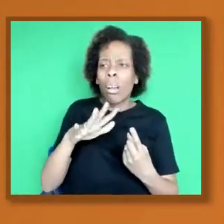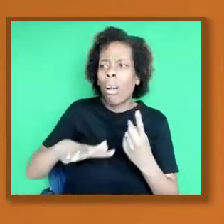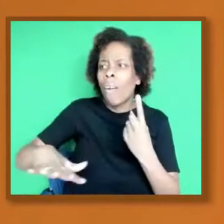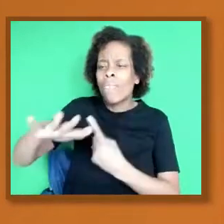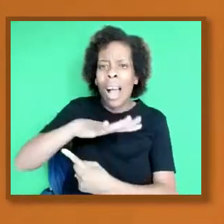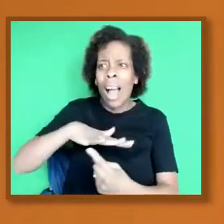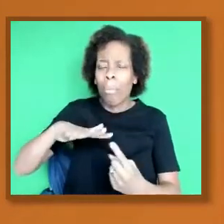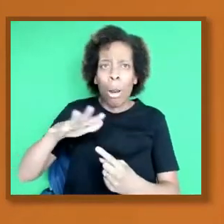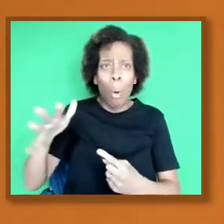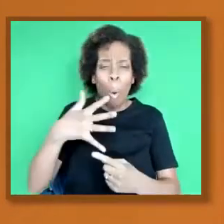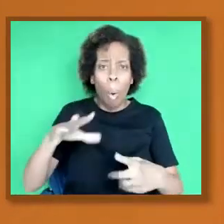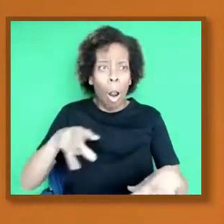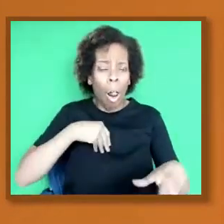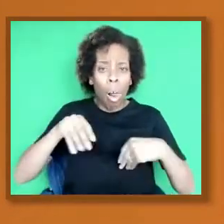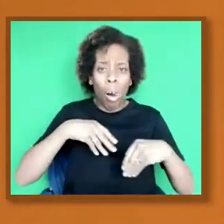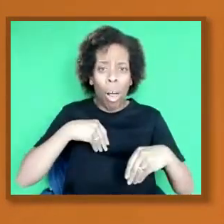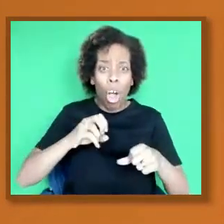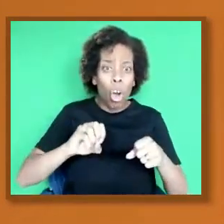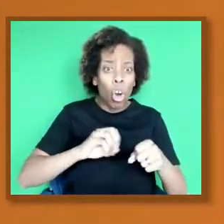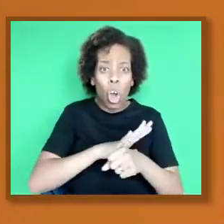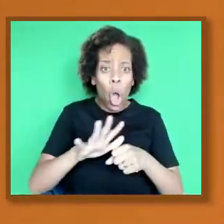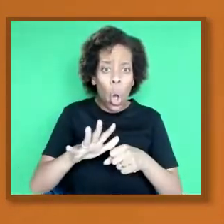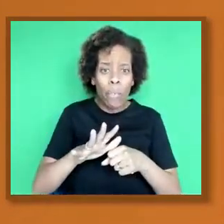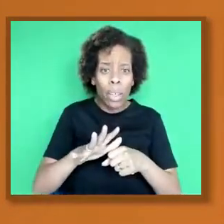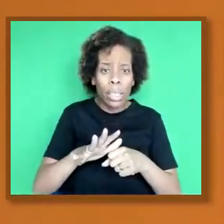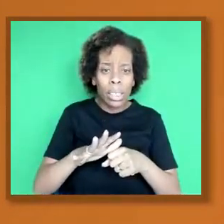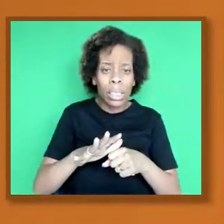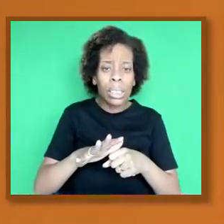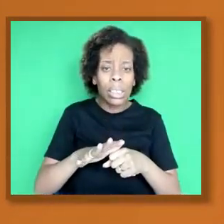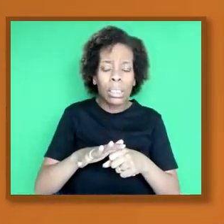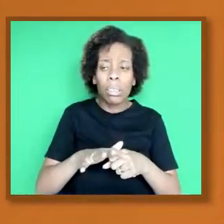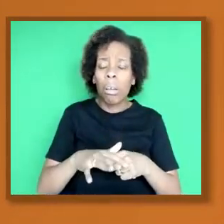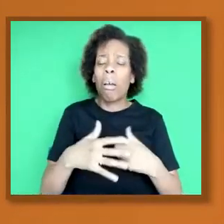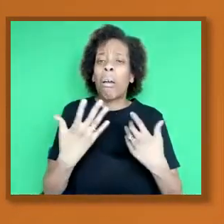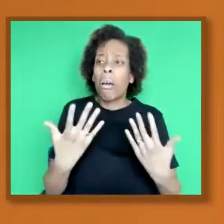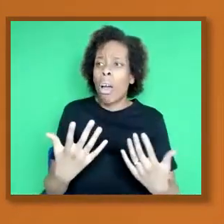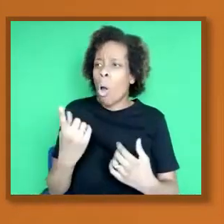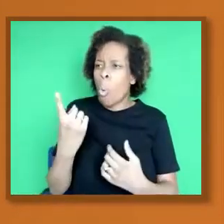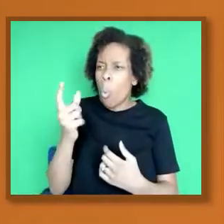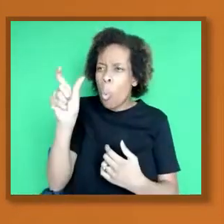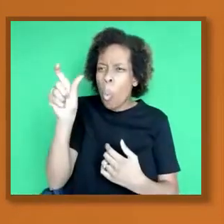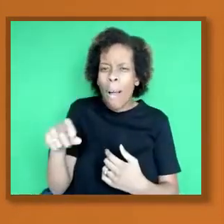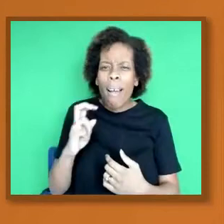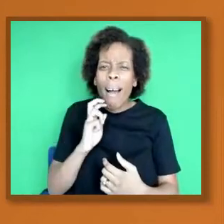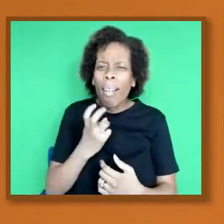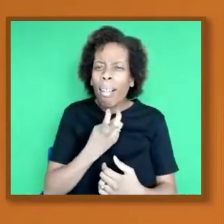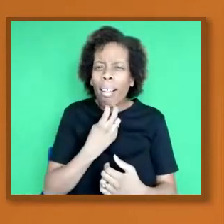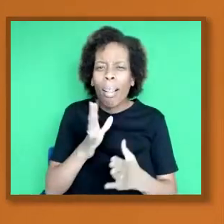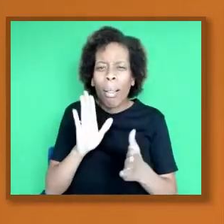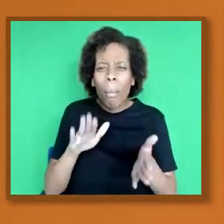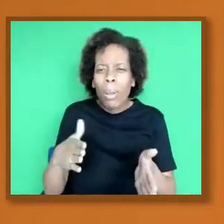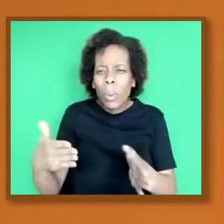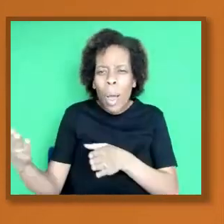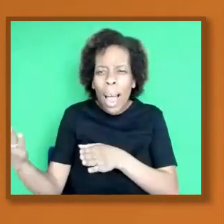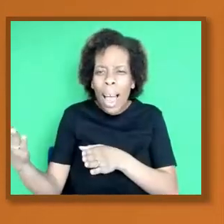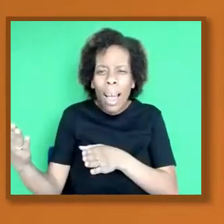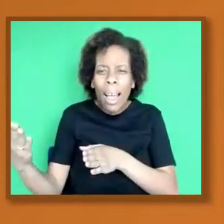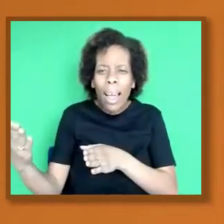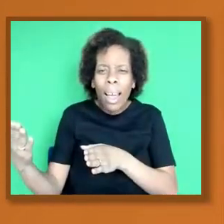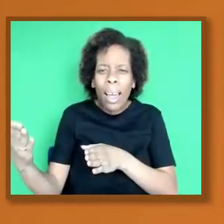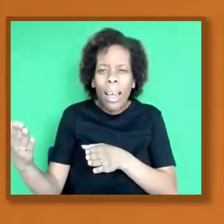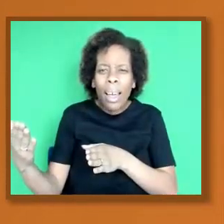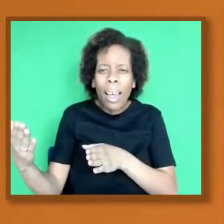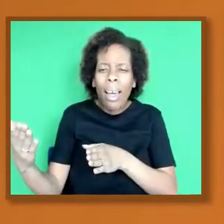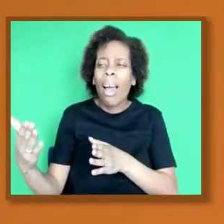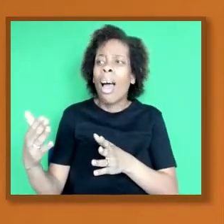and then one of the uncles passed away and then somebody else got reinfected